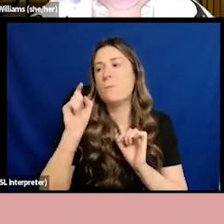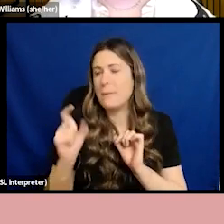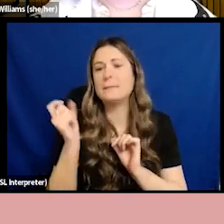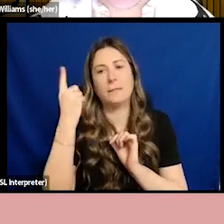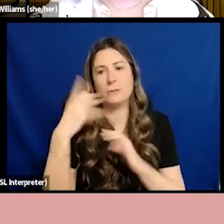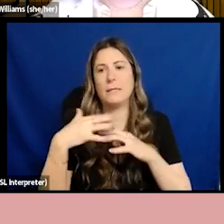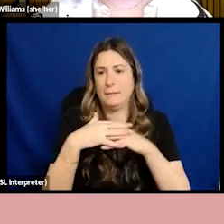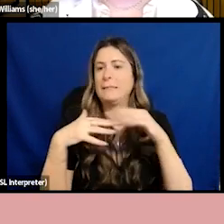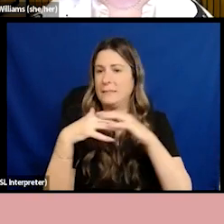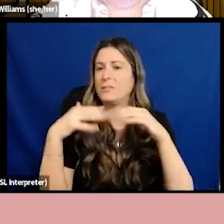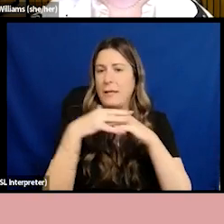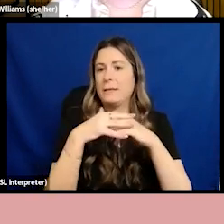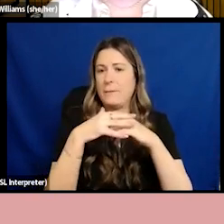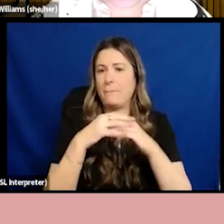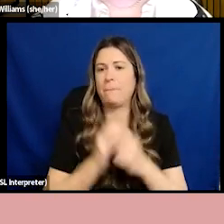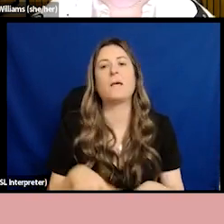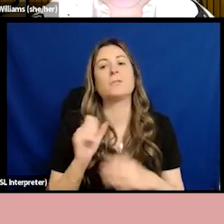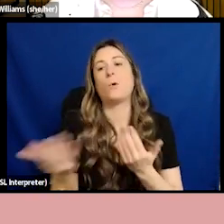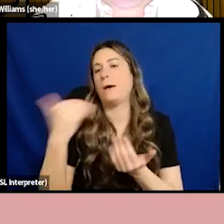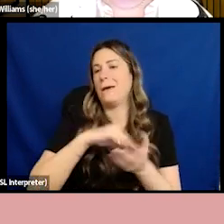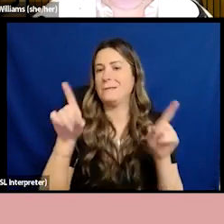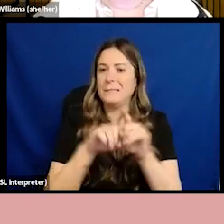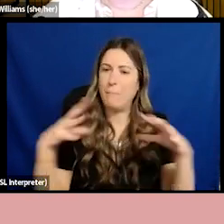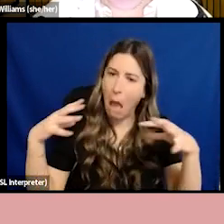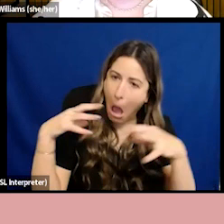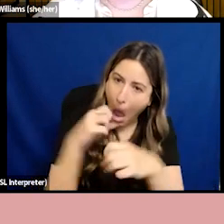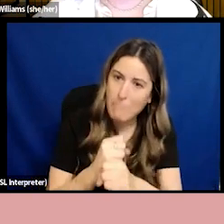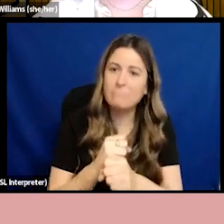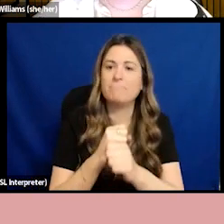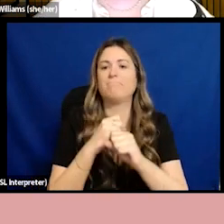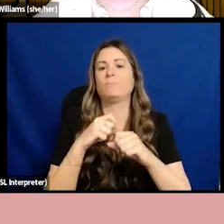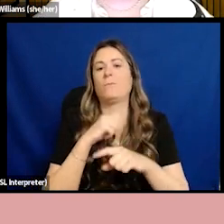we're going to do the same whistle stop tours we did for allyship with intersectionality.